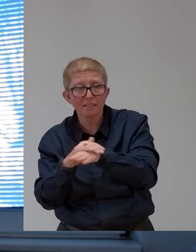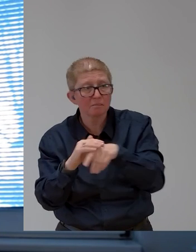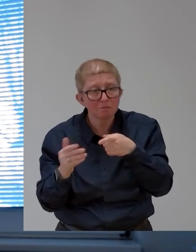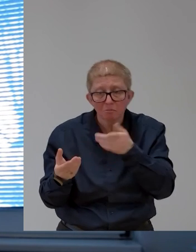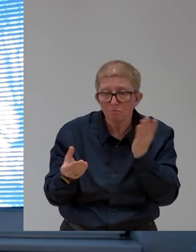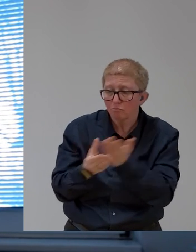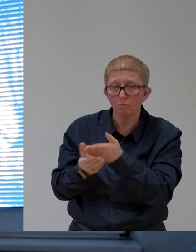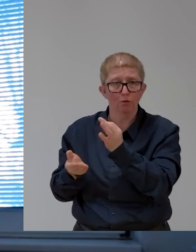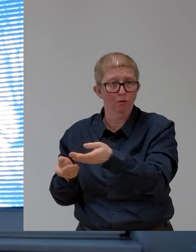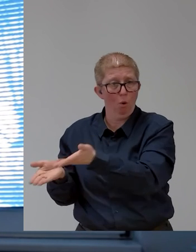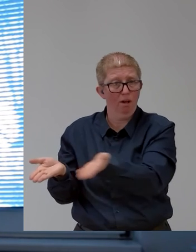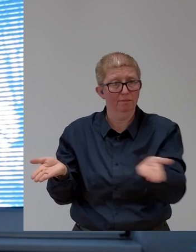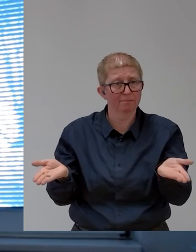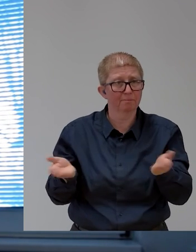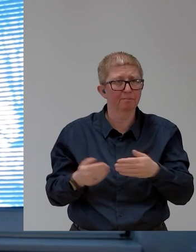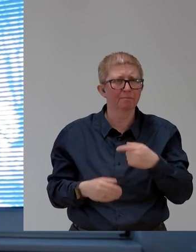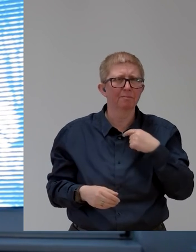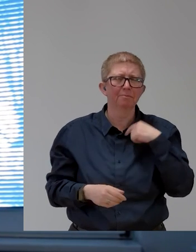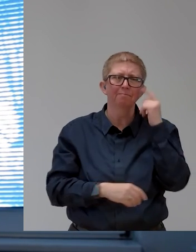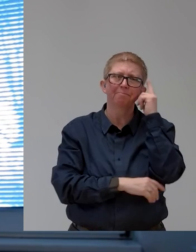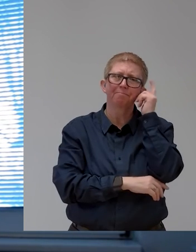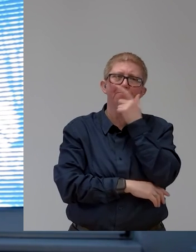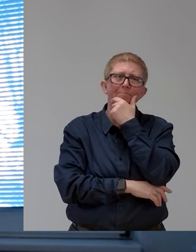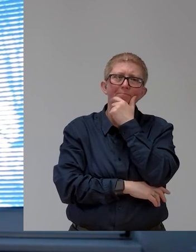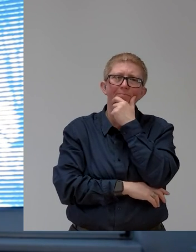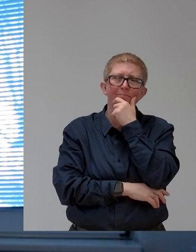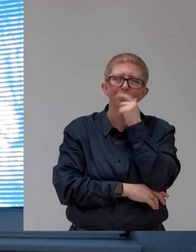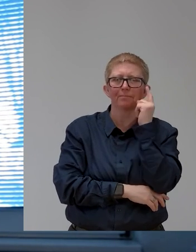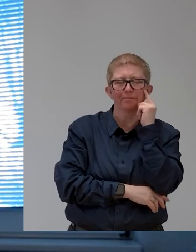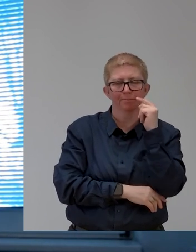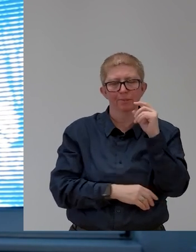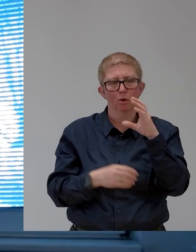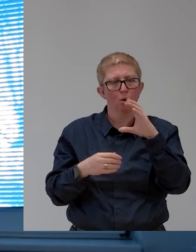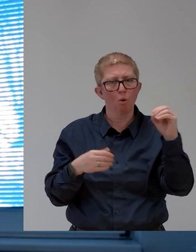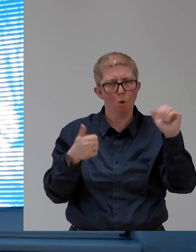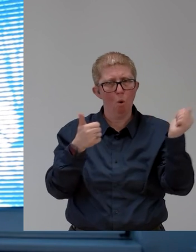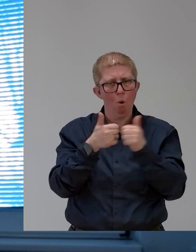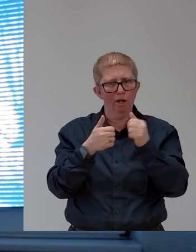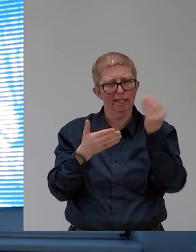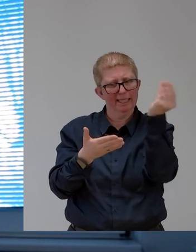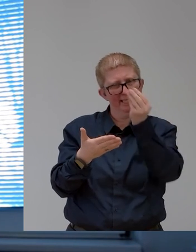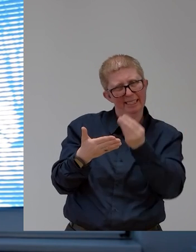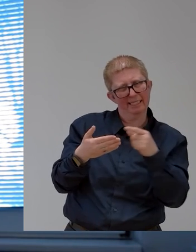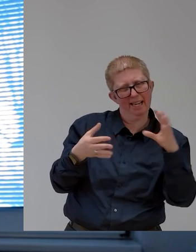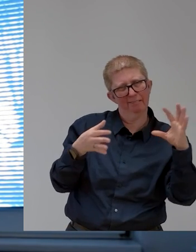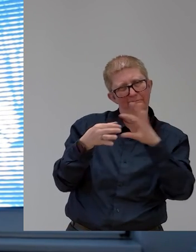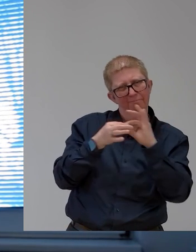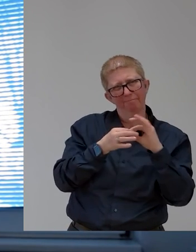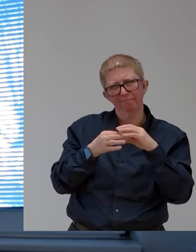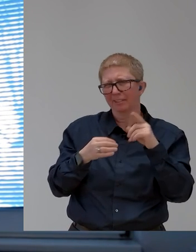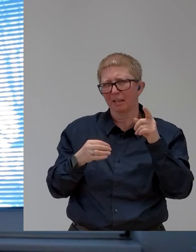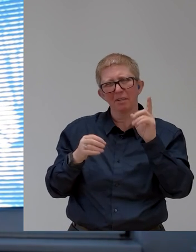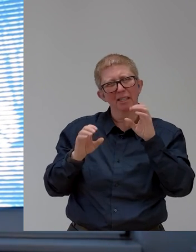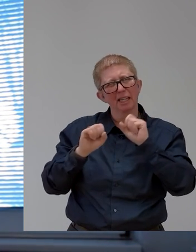for co-design. It wasn't too clear to me in the pitch, really, how this is integrated